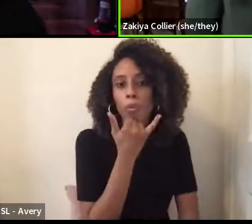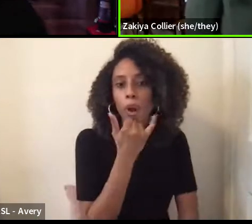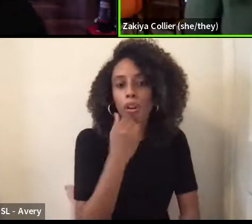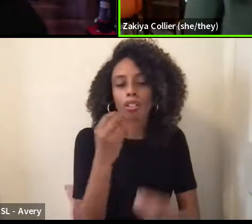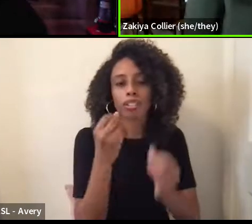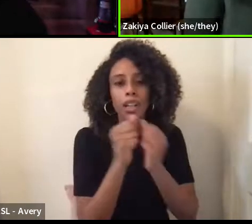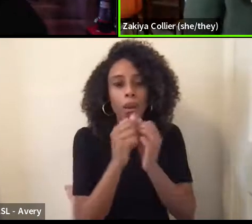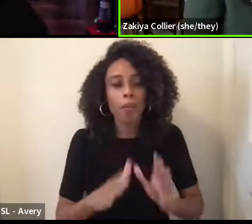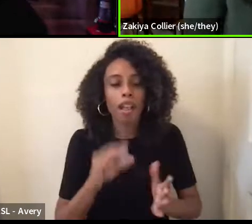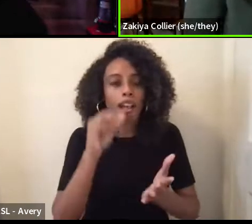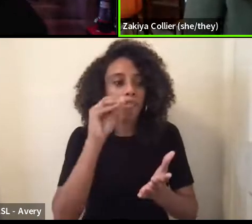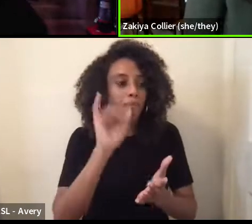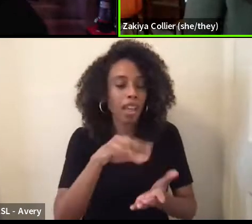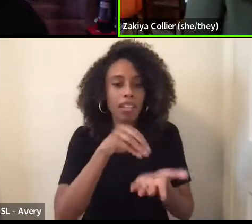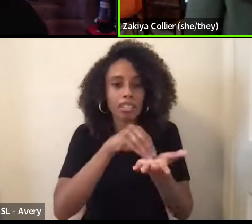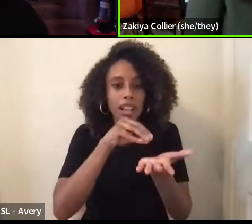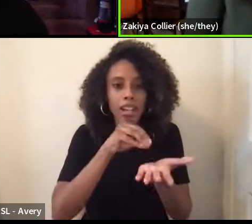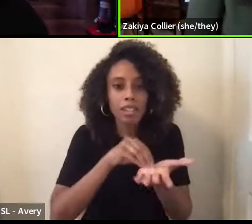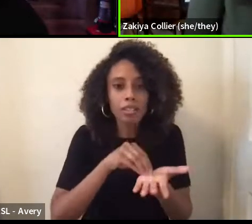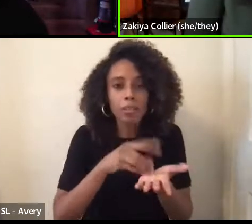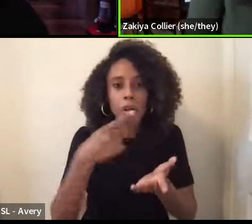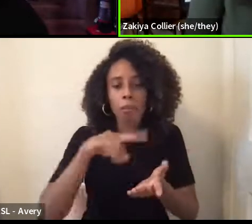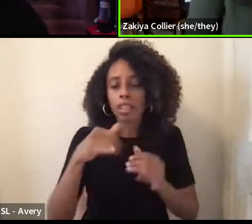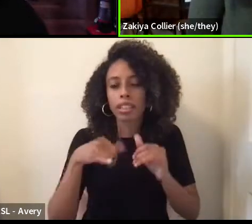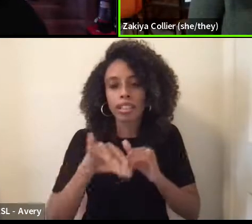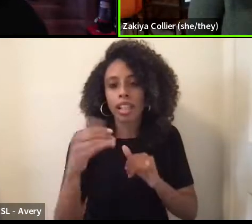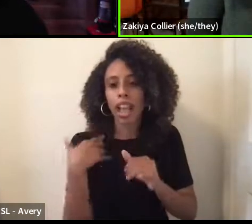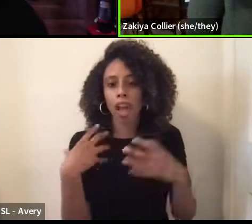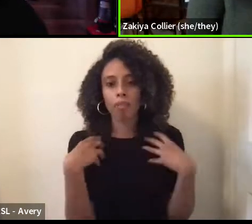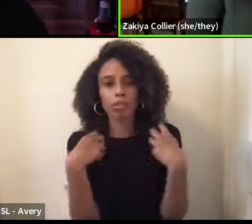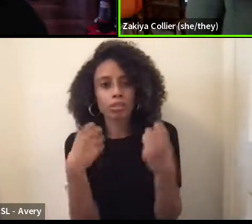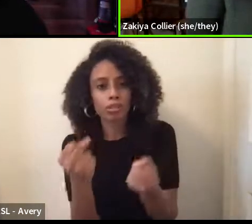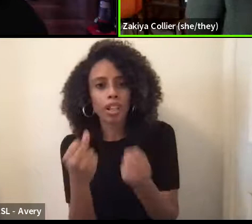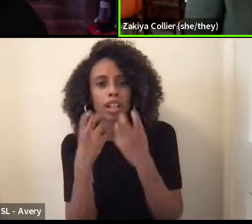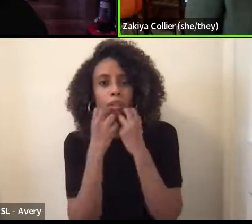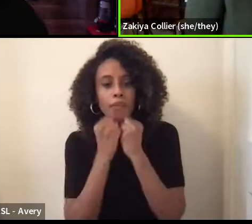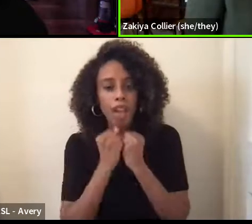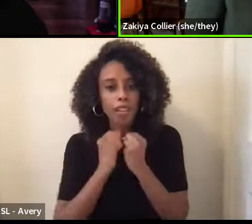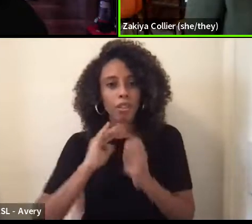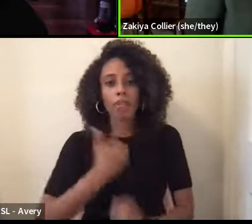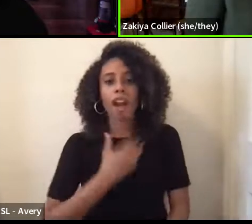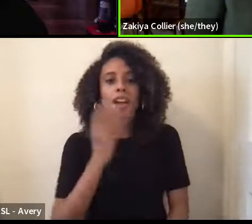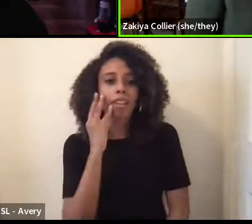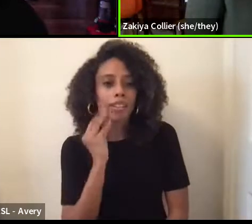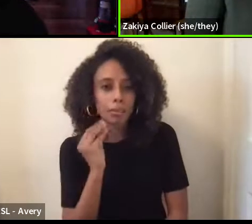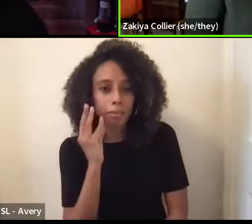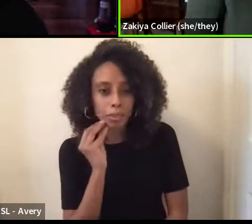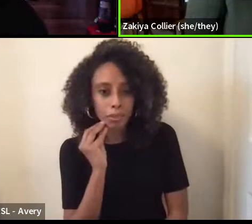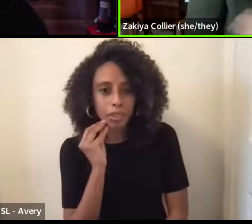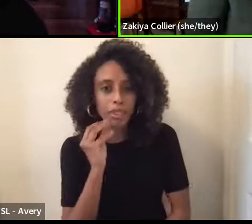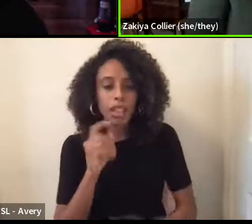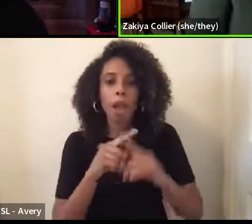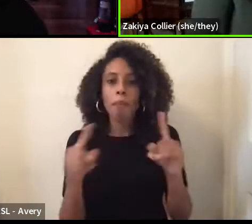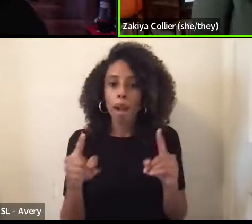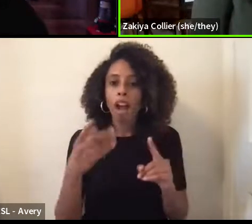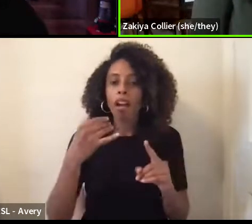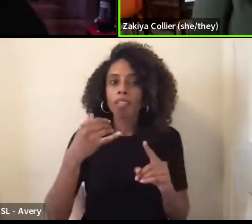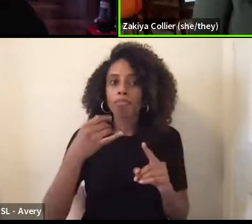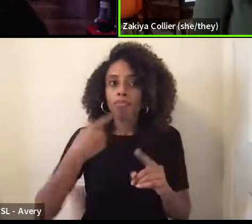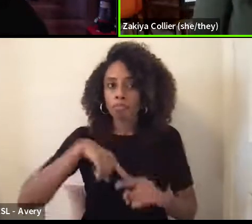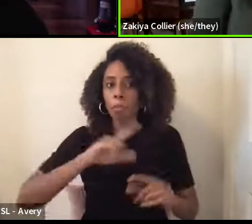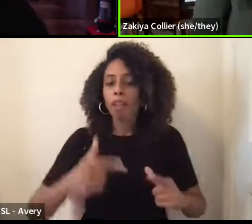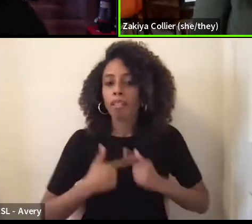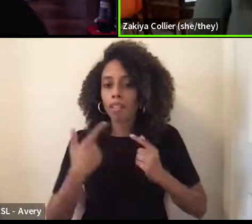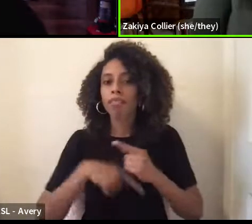we still have the strength and, um, the value of our own experiences. But, you know, we do live in a country